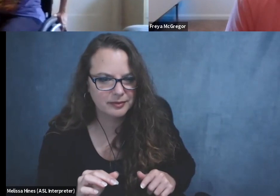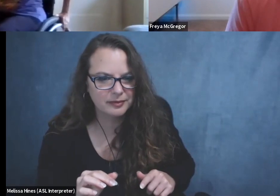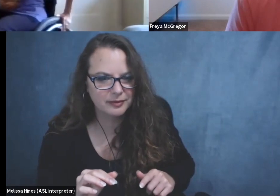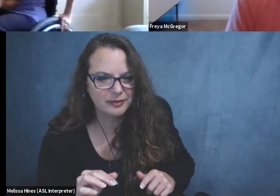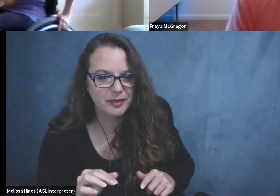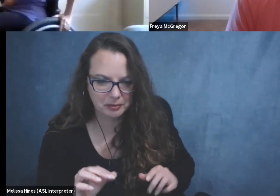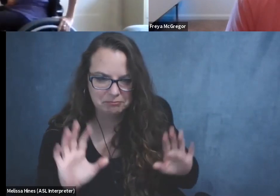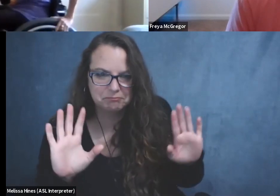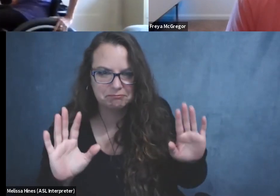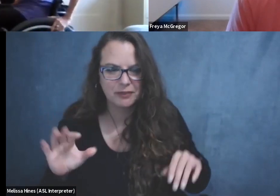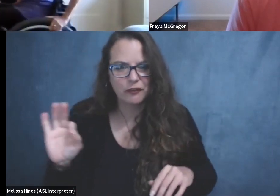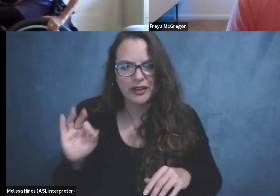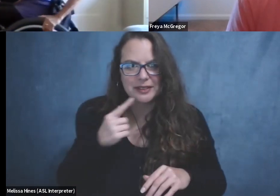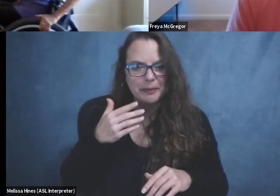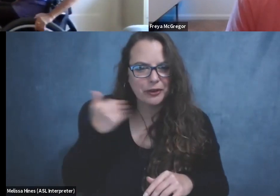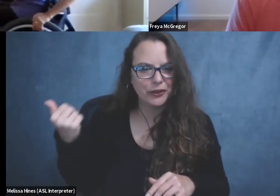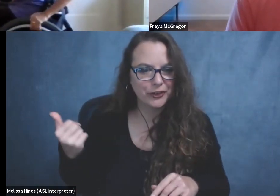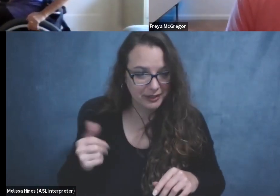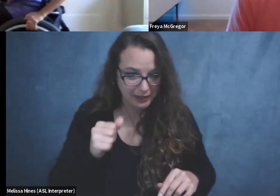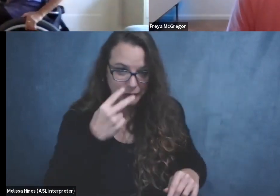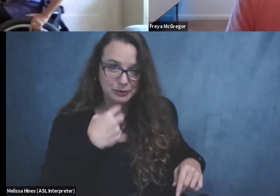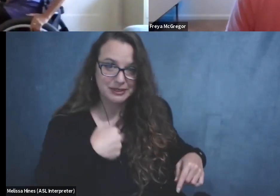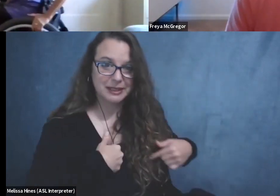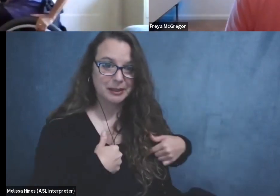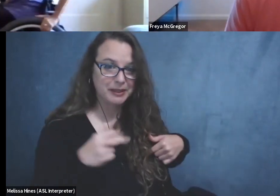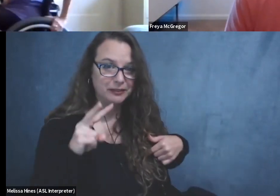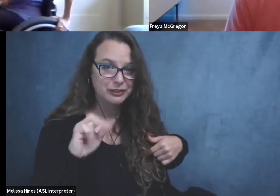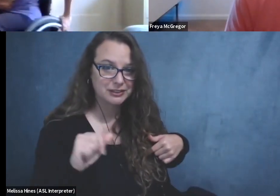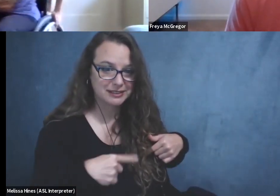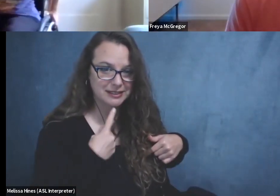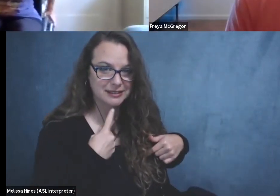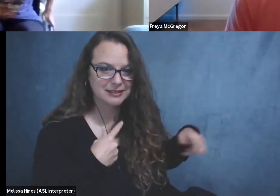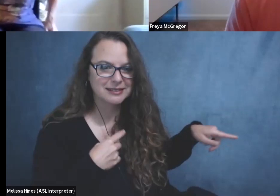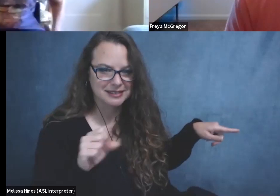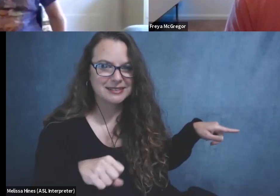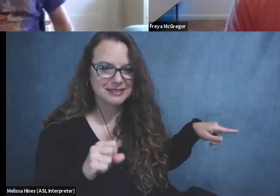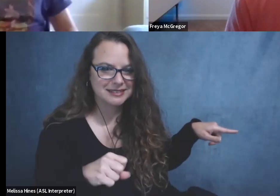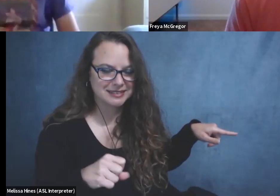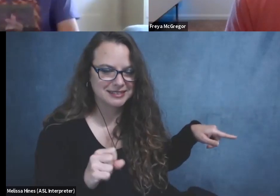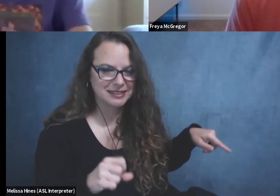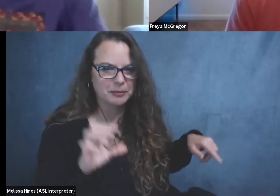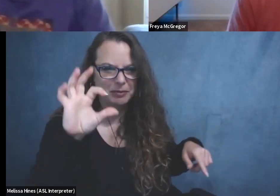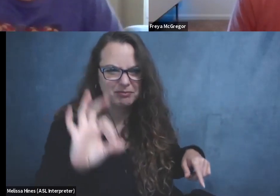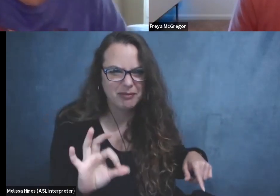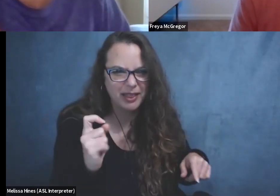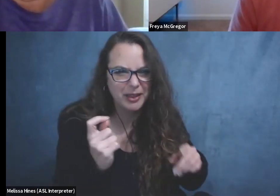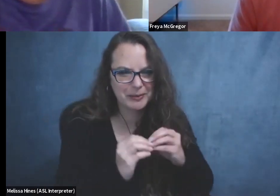Yeah, that's better. Is that, can you see? Pretty well. I'm going lower it a little more.